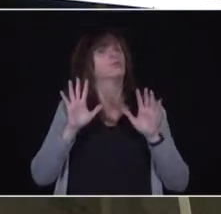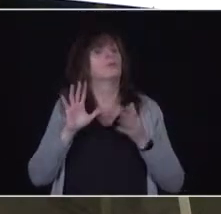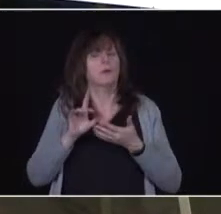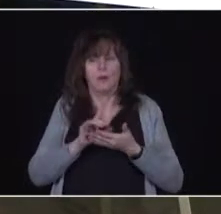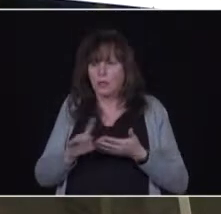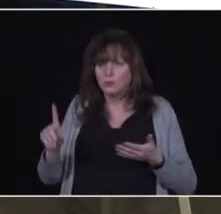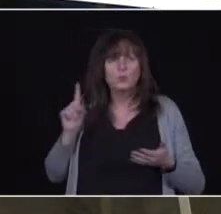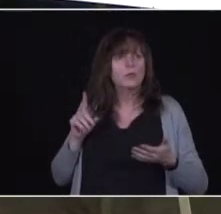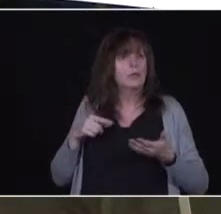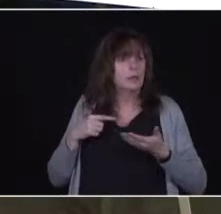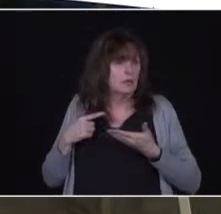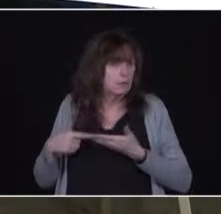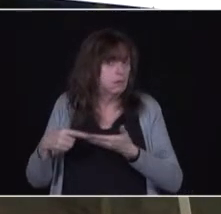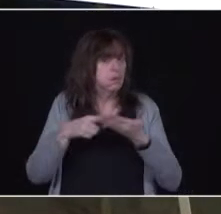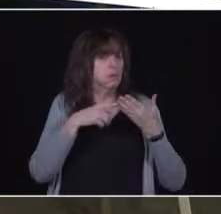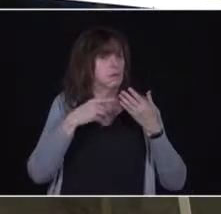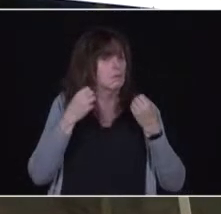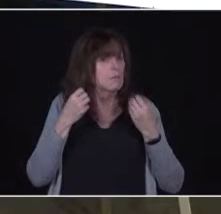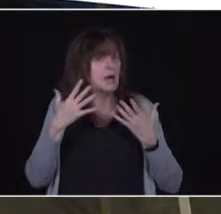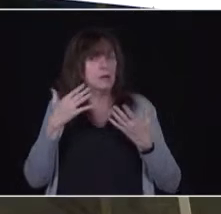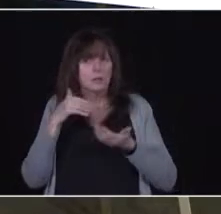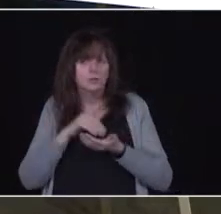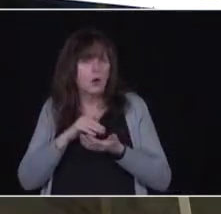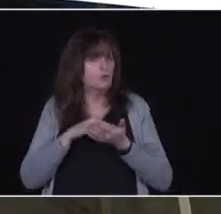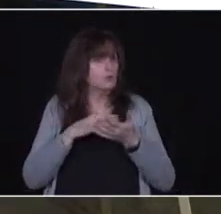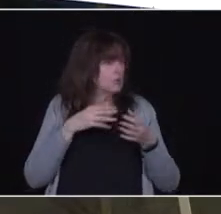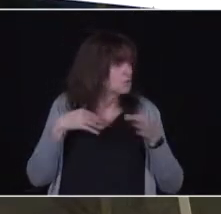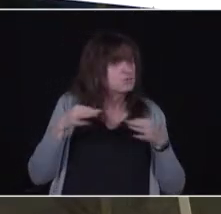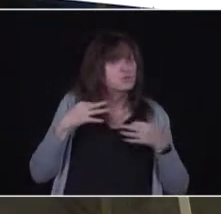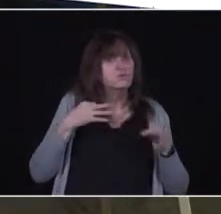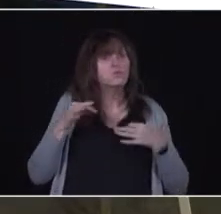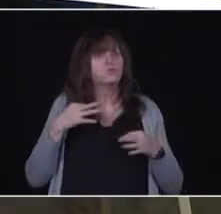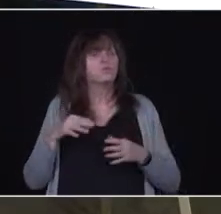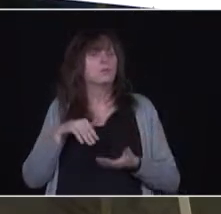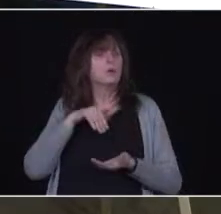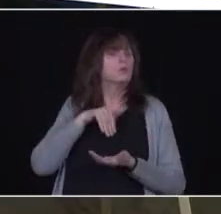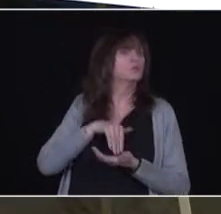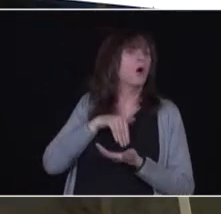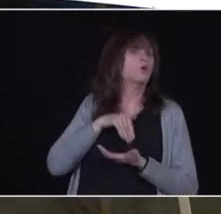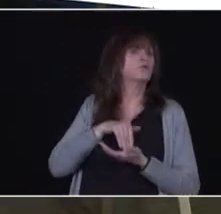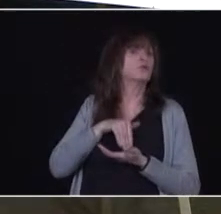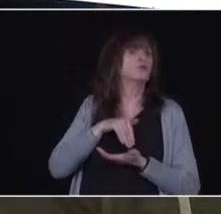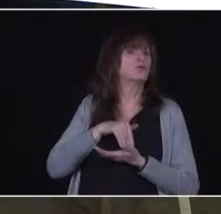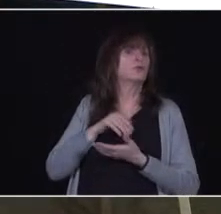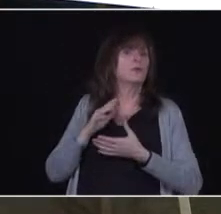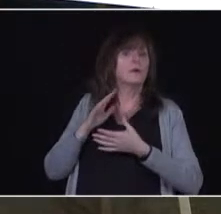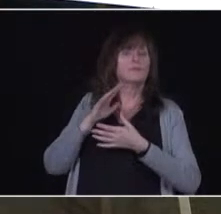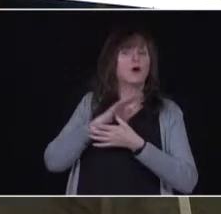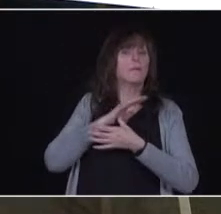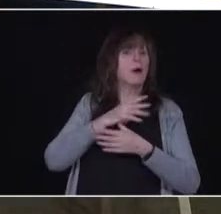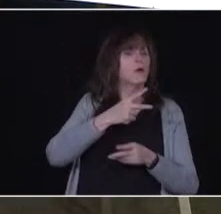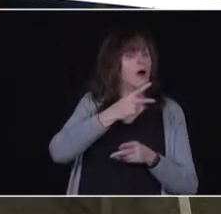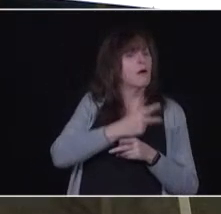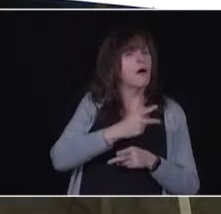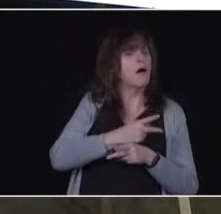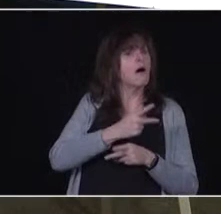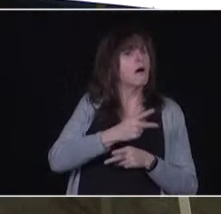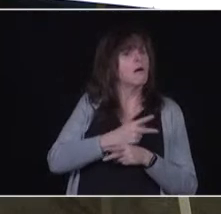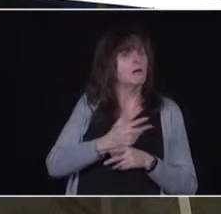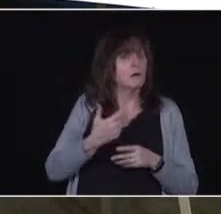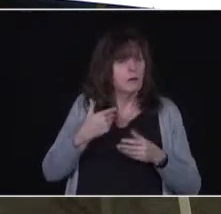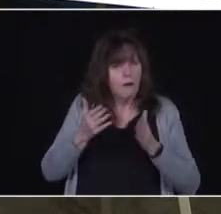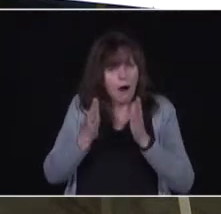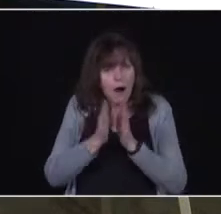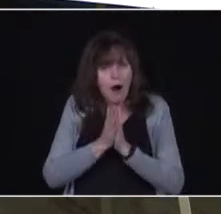asking those primary care professionals the doctors, is to reach out to your patients, to reach out to the